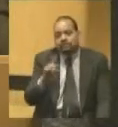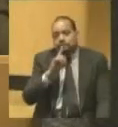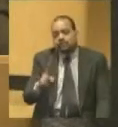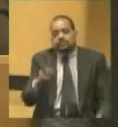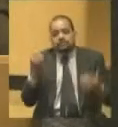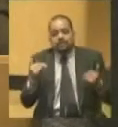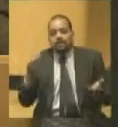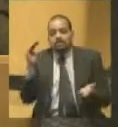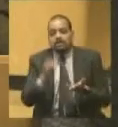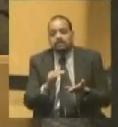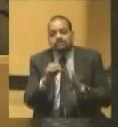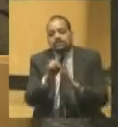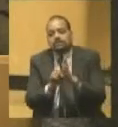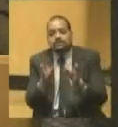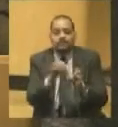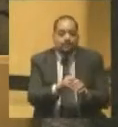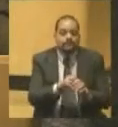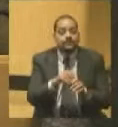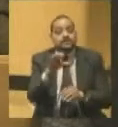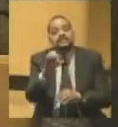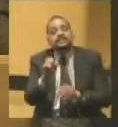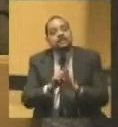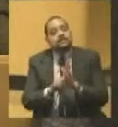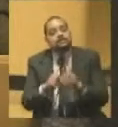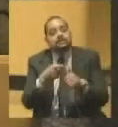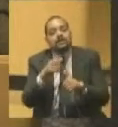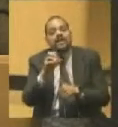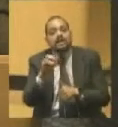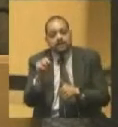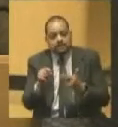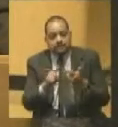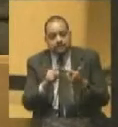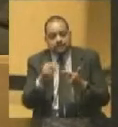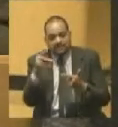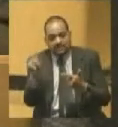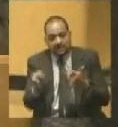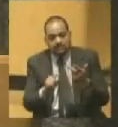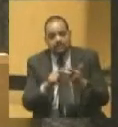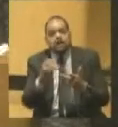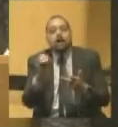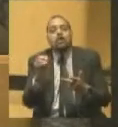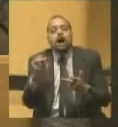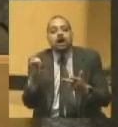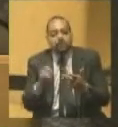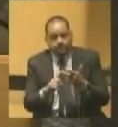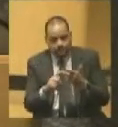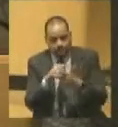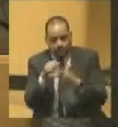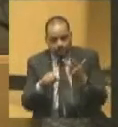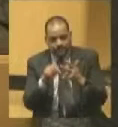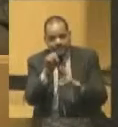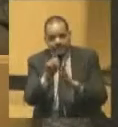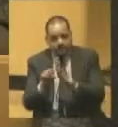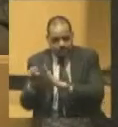But the states were Connecticut, Pennsylvania, and Ohio. And up to now, they have been, the